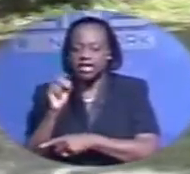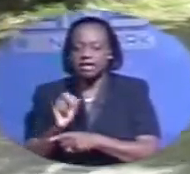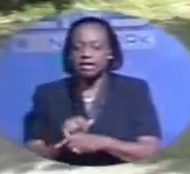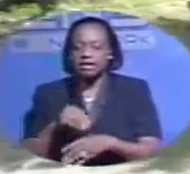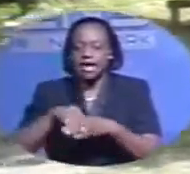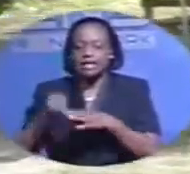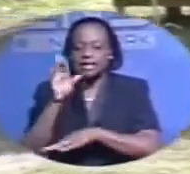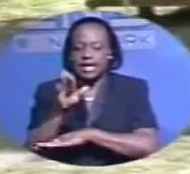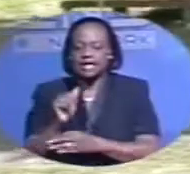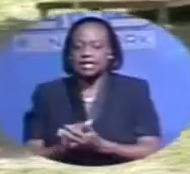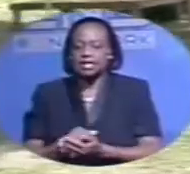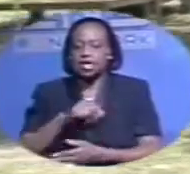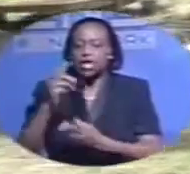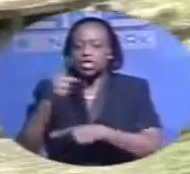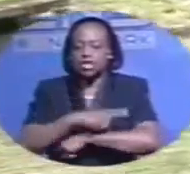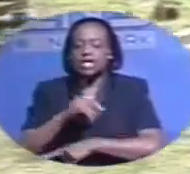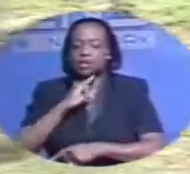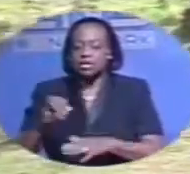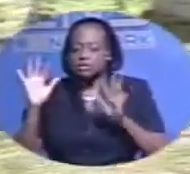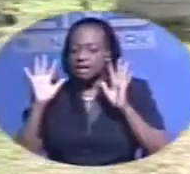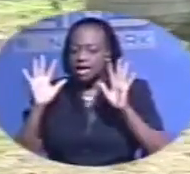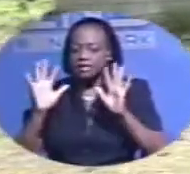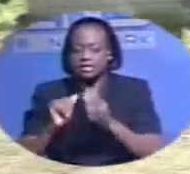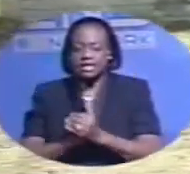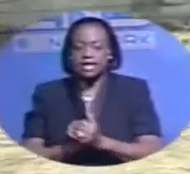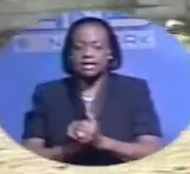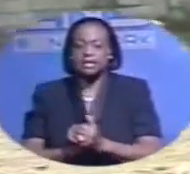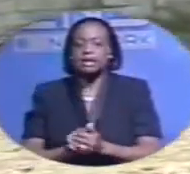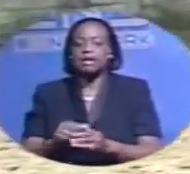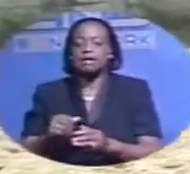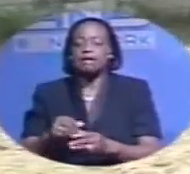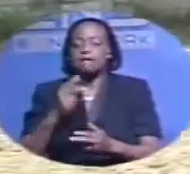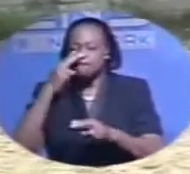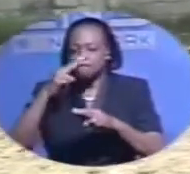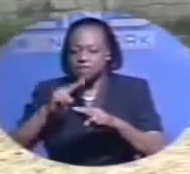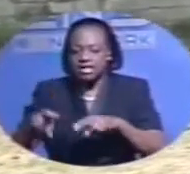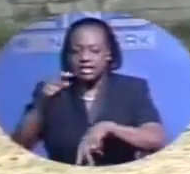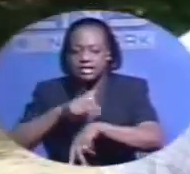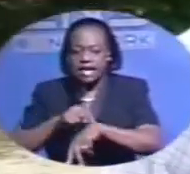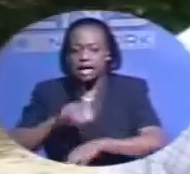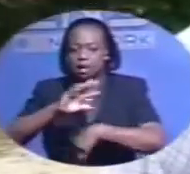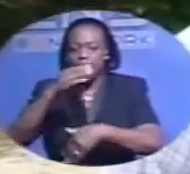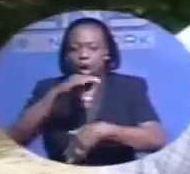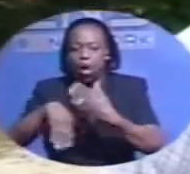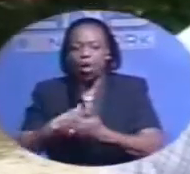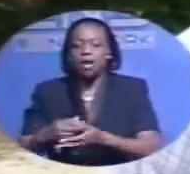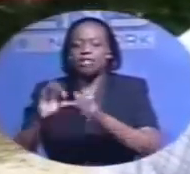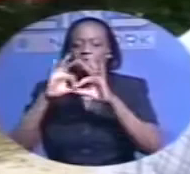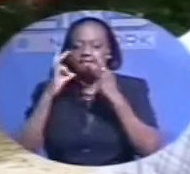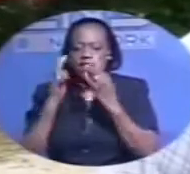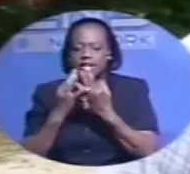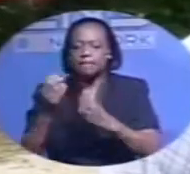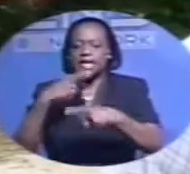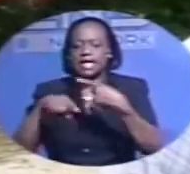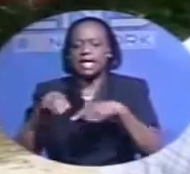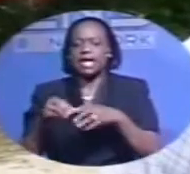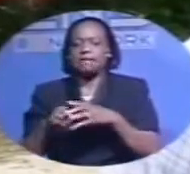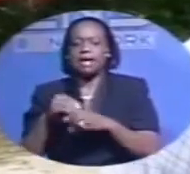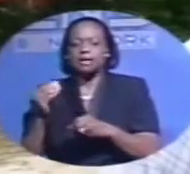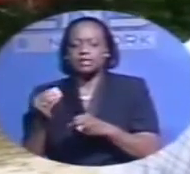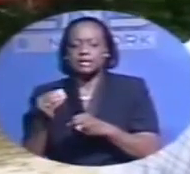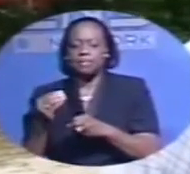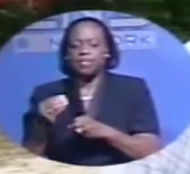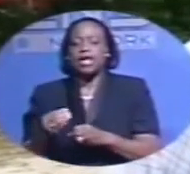The day was rather successful. We had a fun event. All of the families came out, participated. It was an uneventful